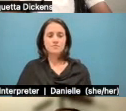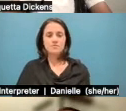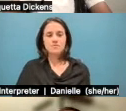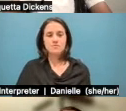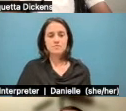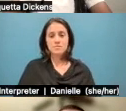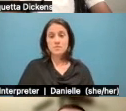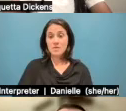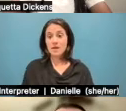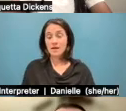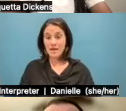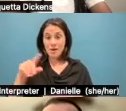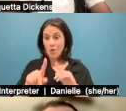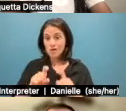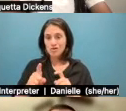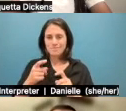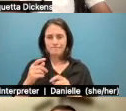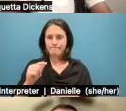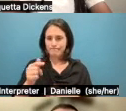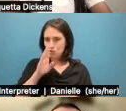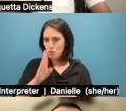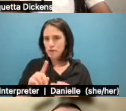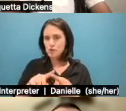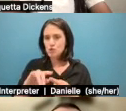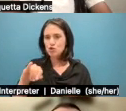Justin, I'll, I'll bring them to, to you now.